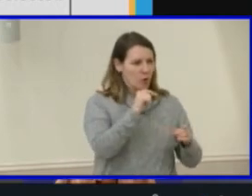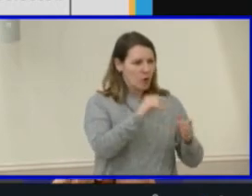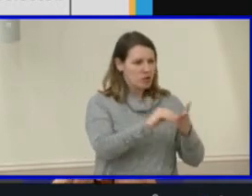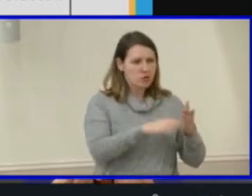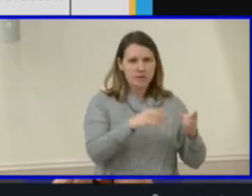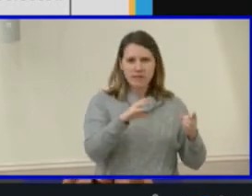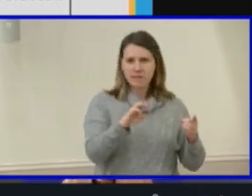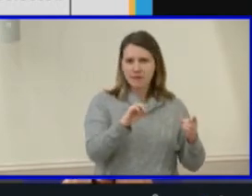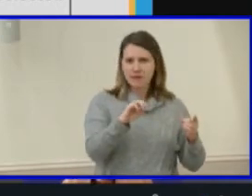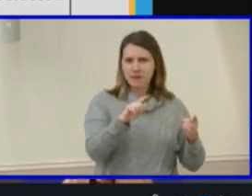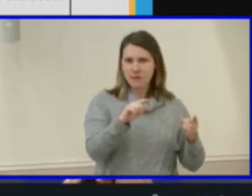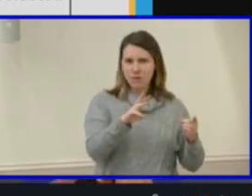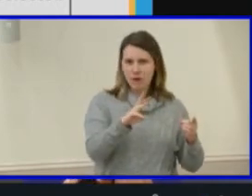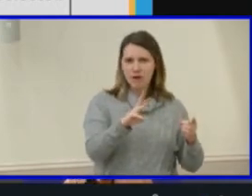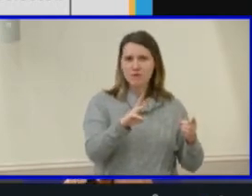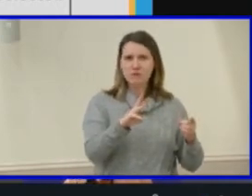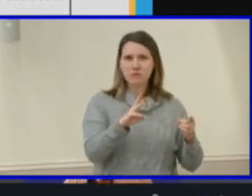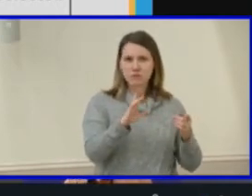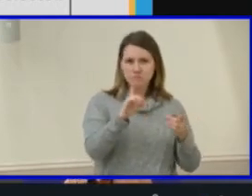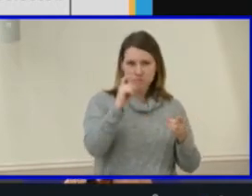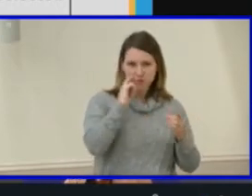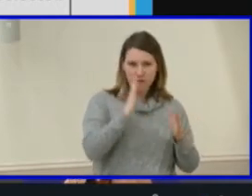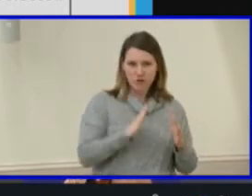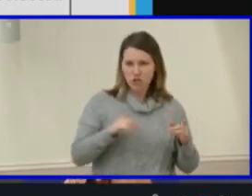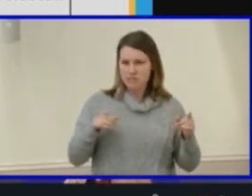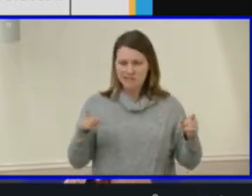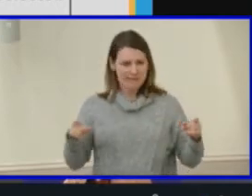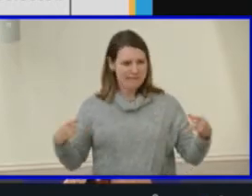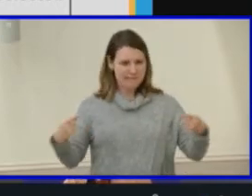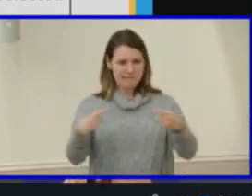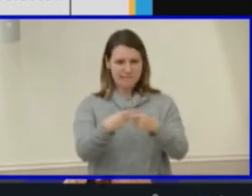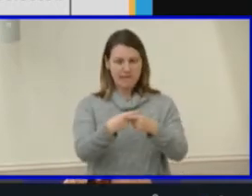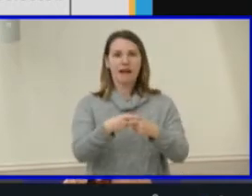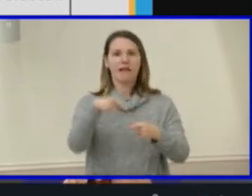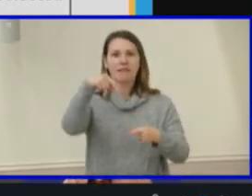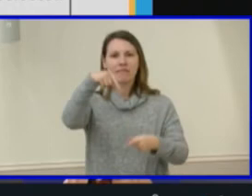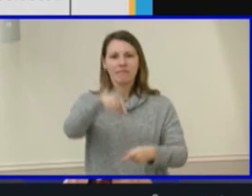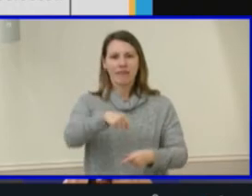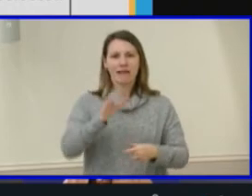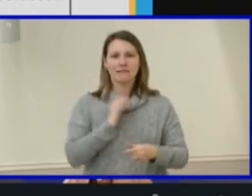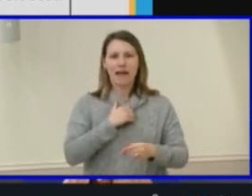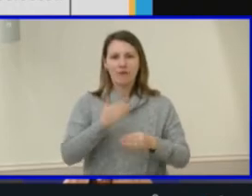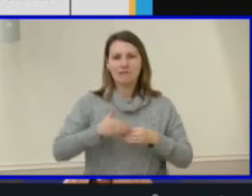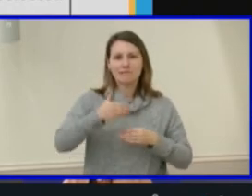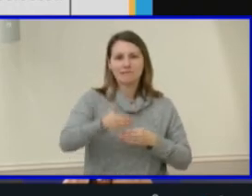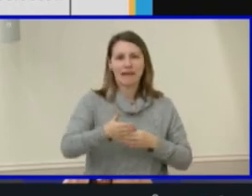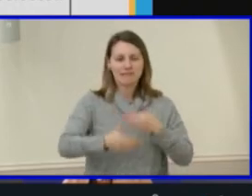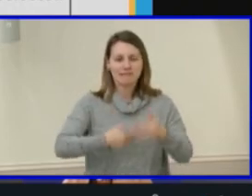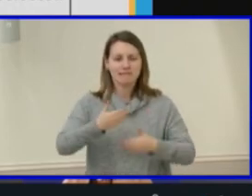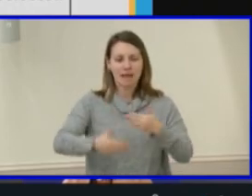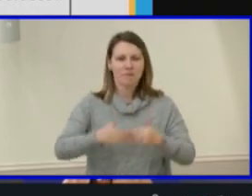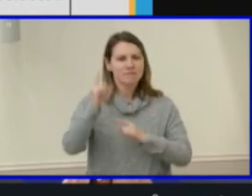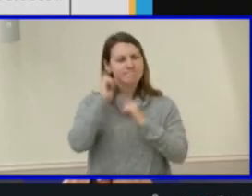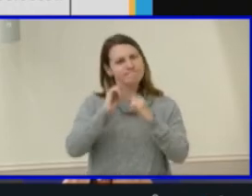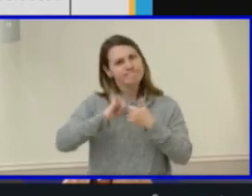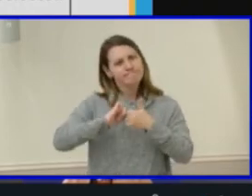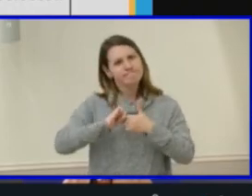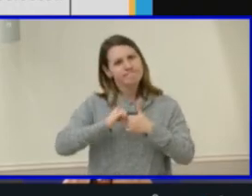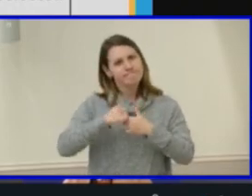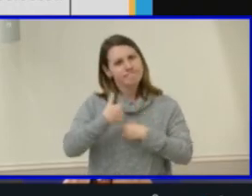Those discrepancies are at the heart of our proposed Henrico County Public School next steps as we consider how to ensure that